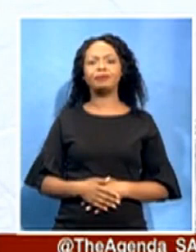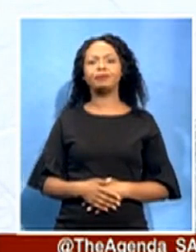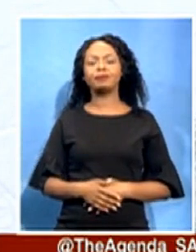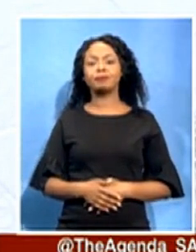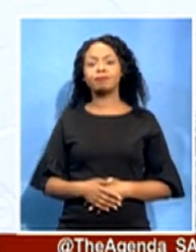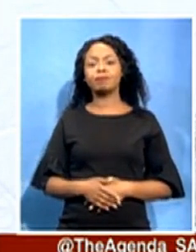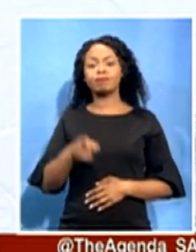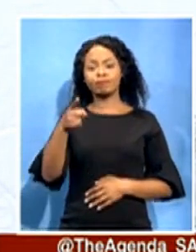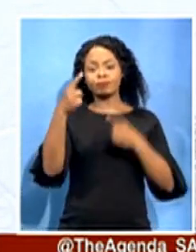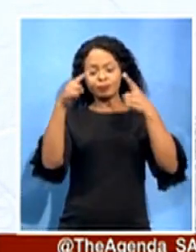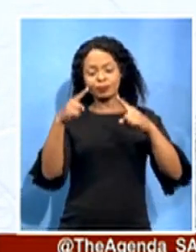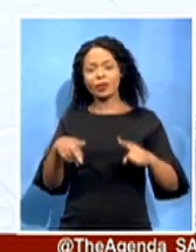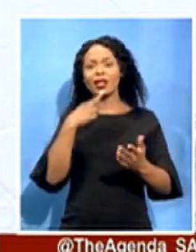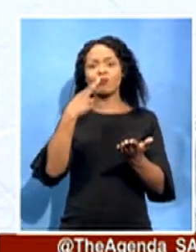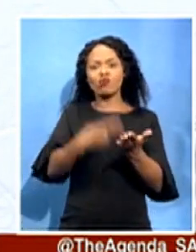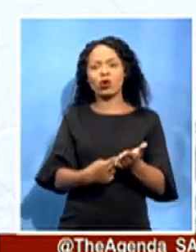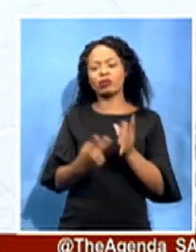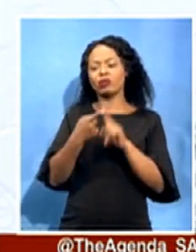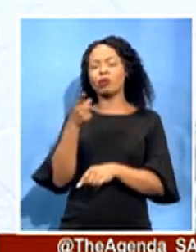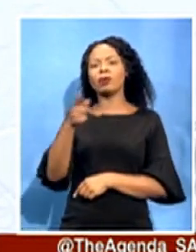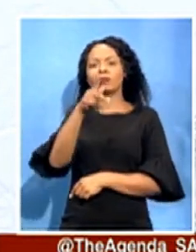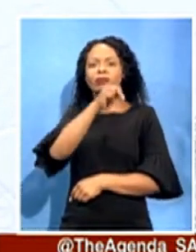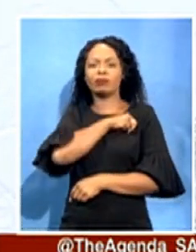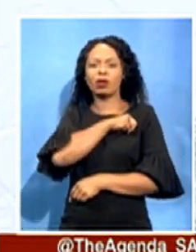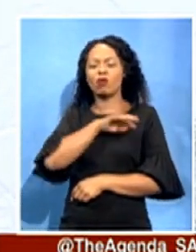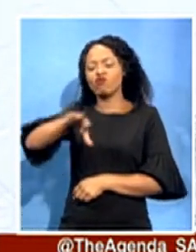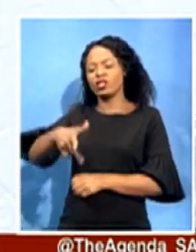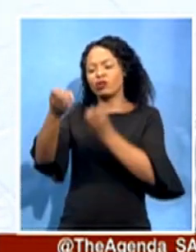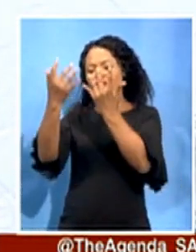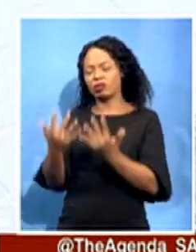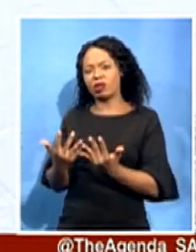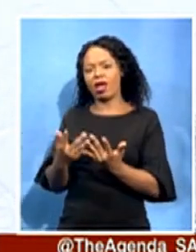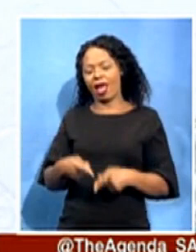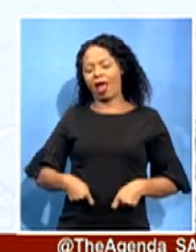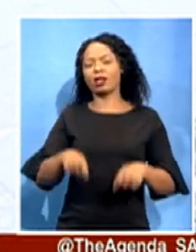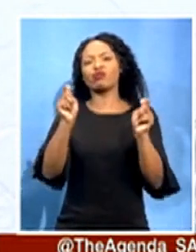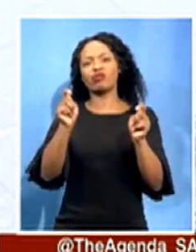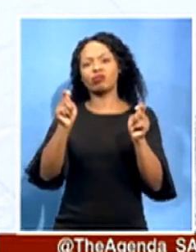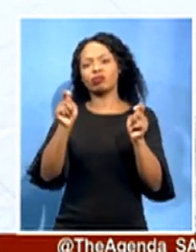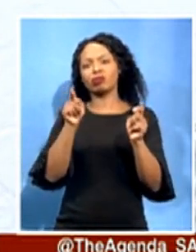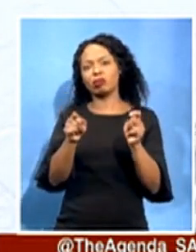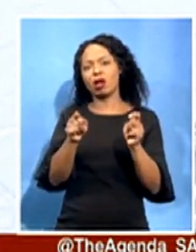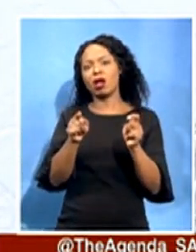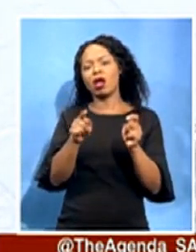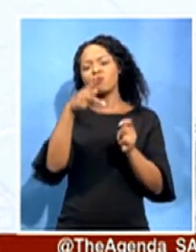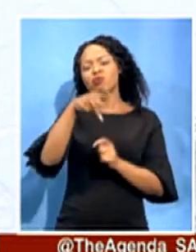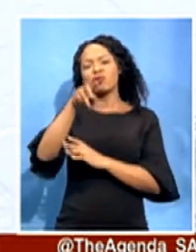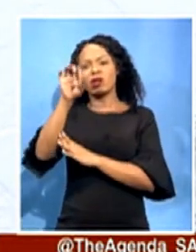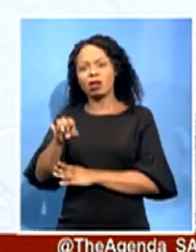treasury into the expenditure on the personal protective equipment for a period, March to June 2020.